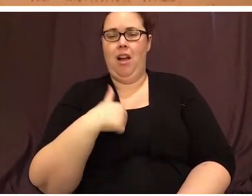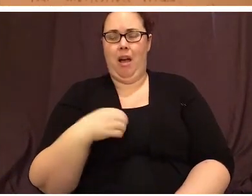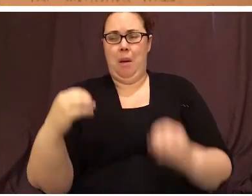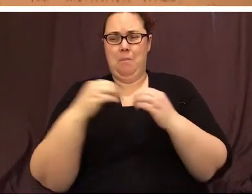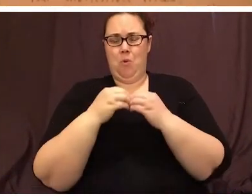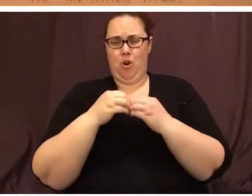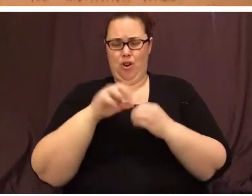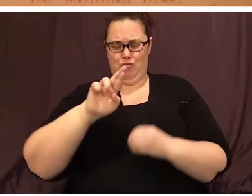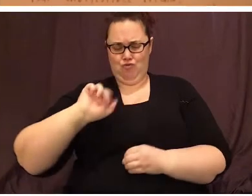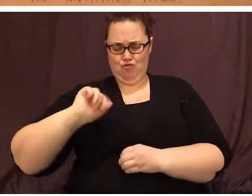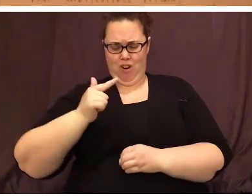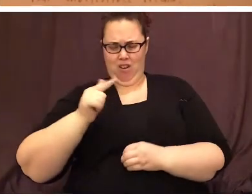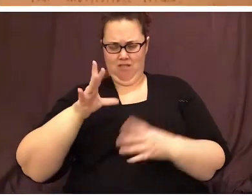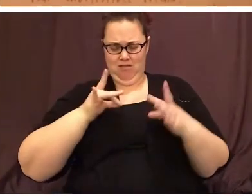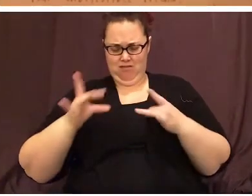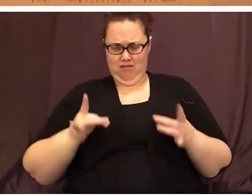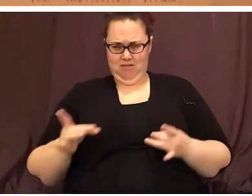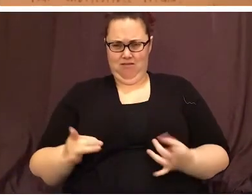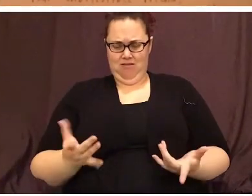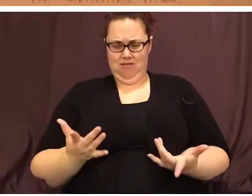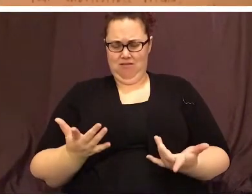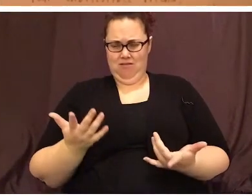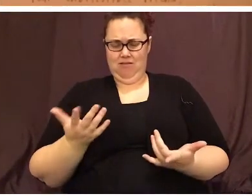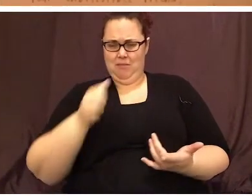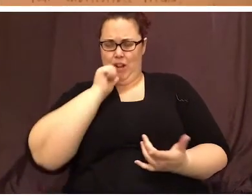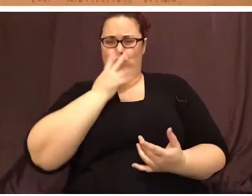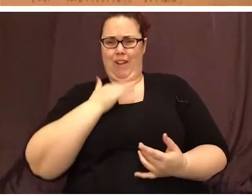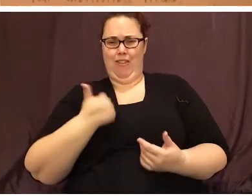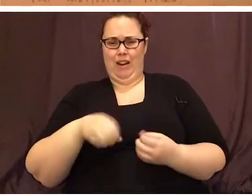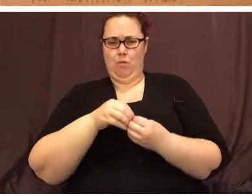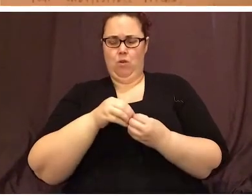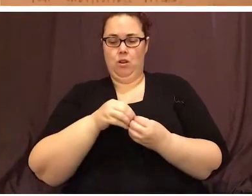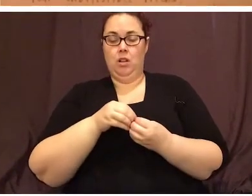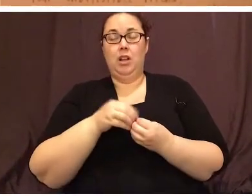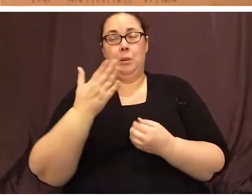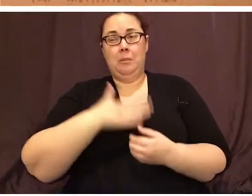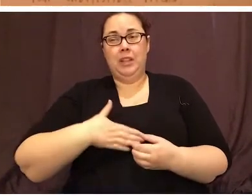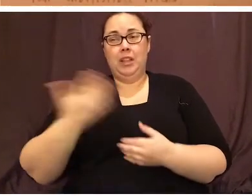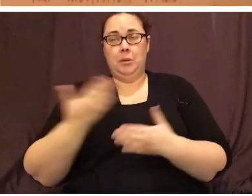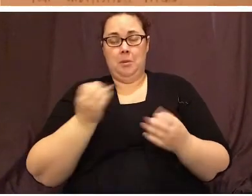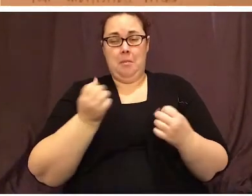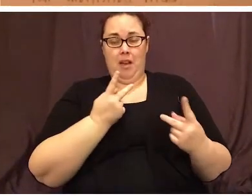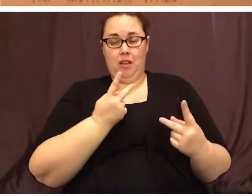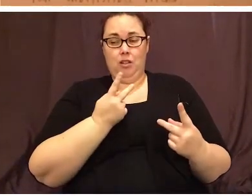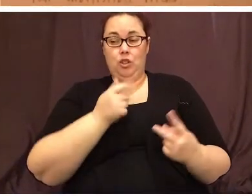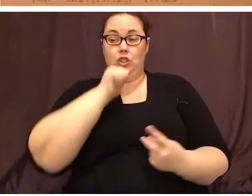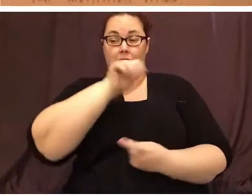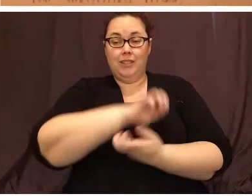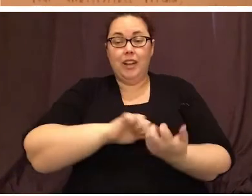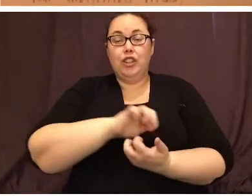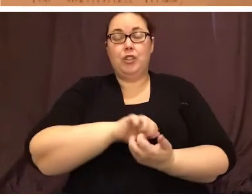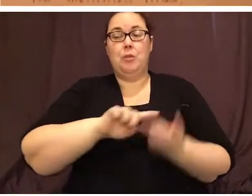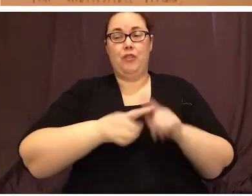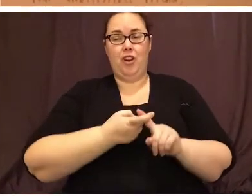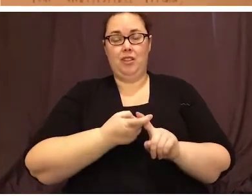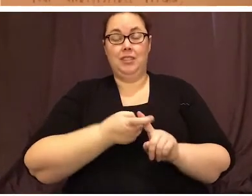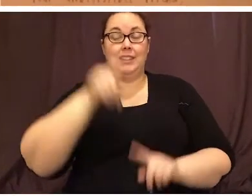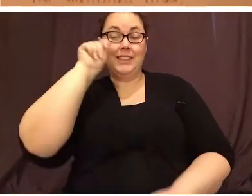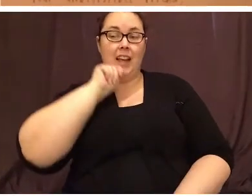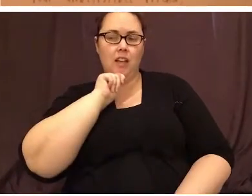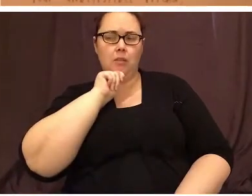crown now. Can you please bring me back? Your undigestible friend. Tan or possibly burnt sienna? Crown.